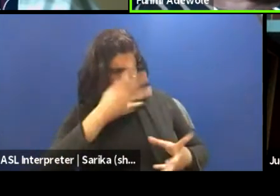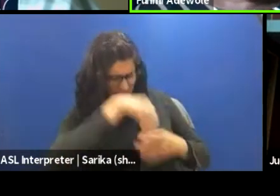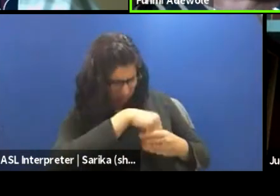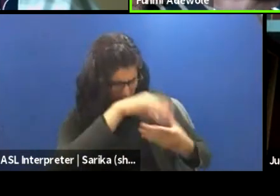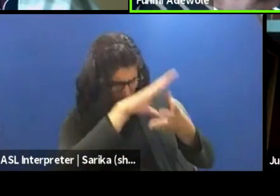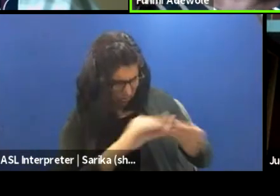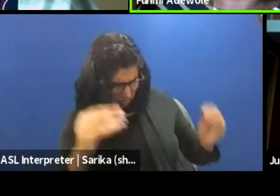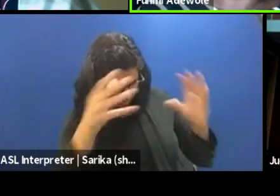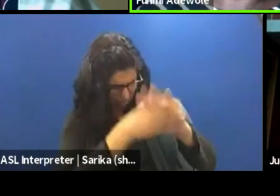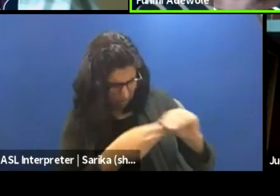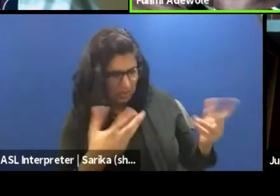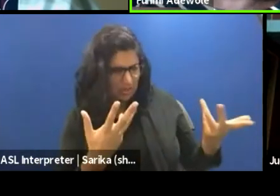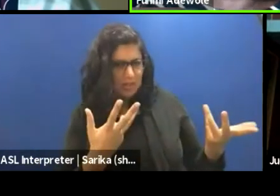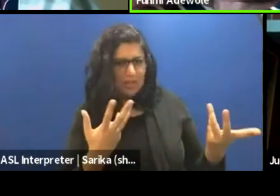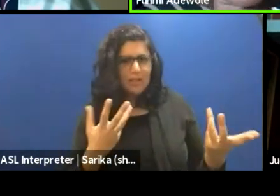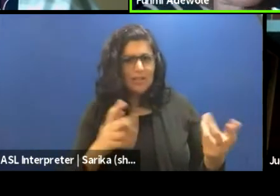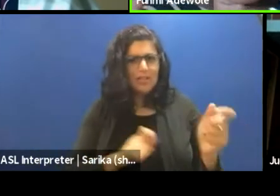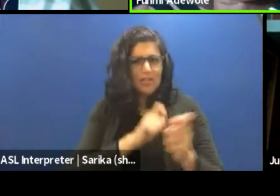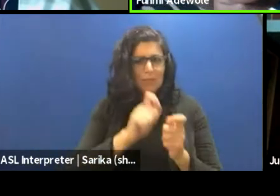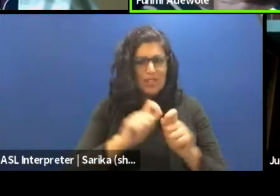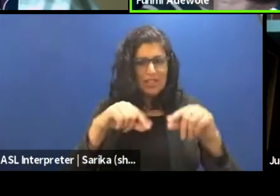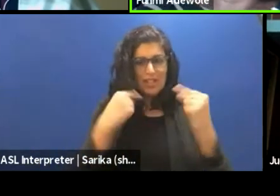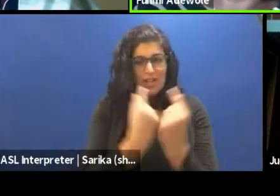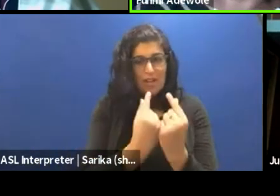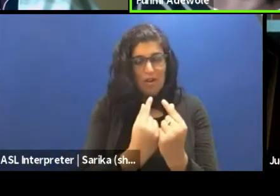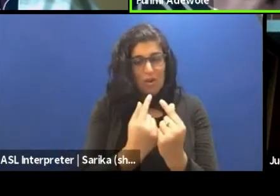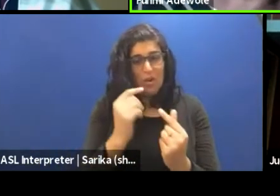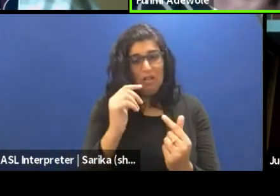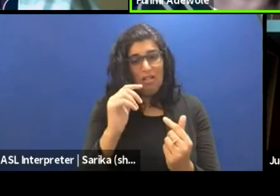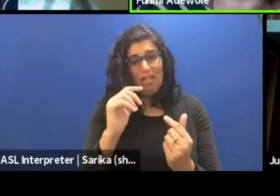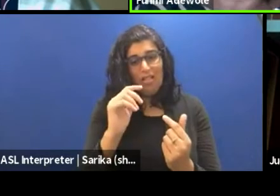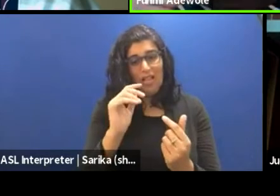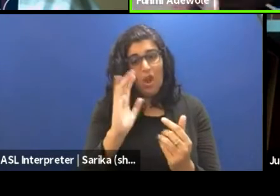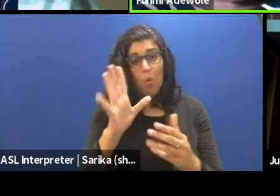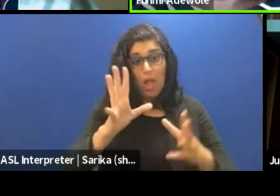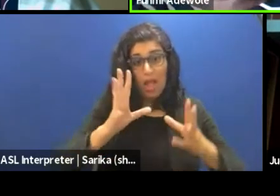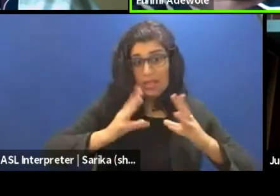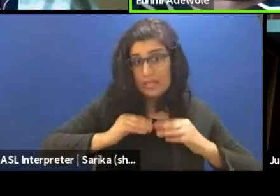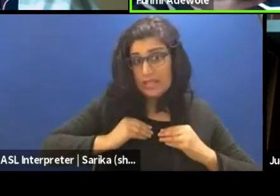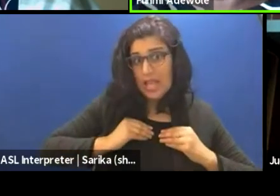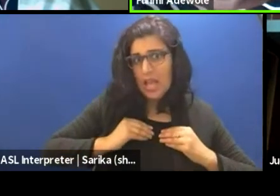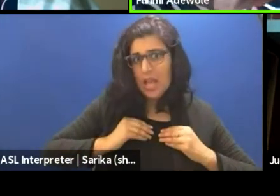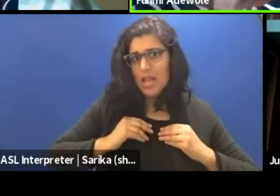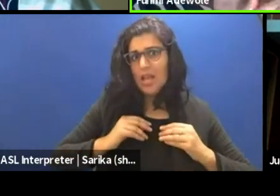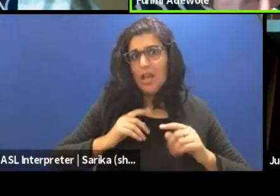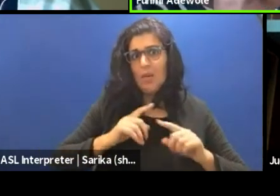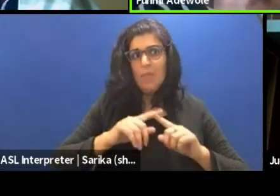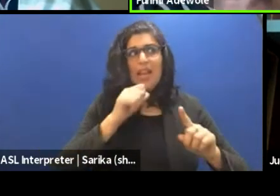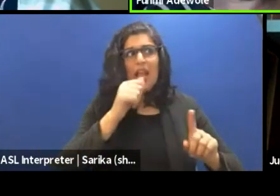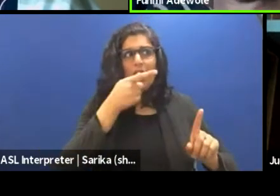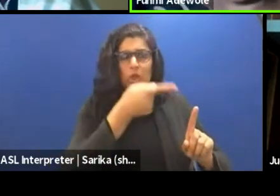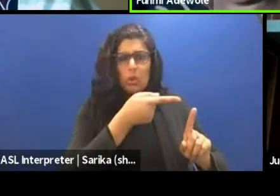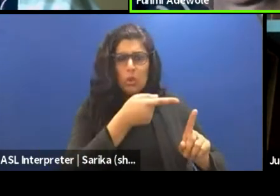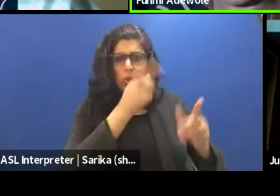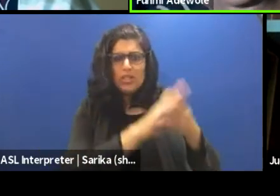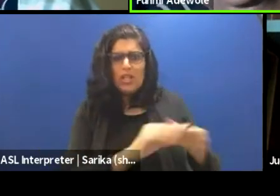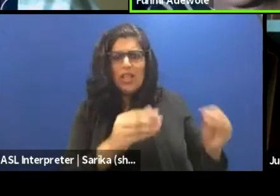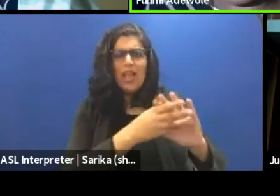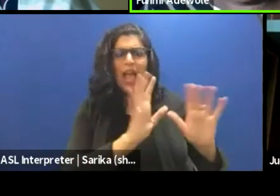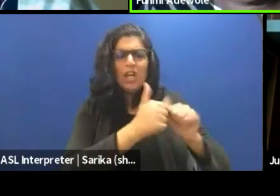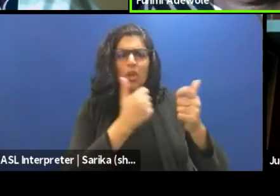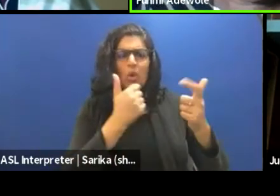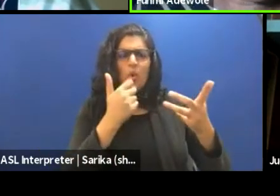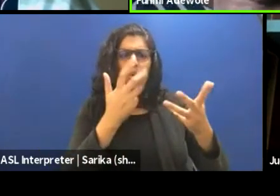Are there certain groups that will accept the story, but not you telling it, then how do you mitigate that?